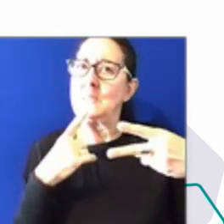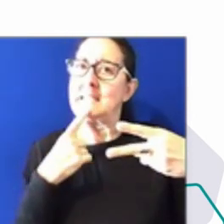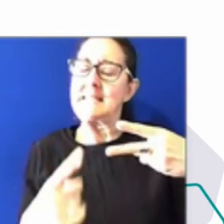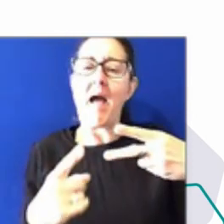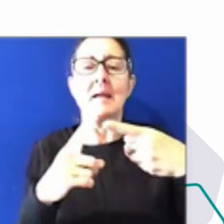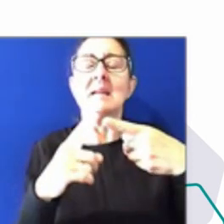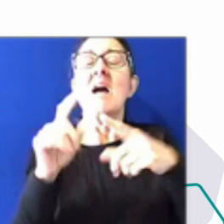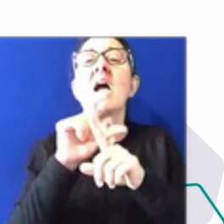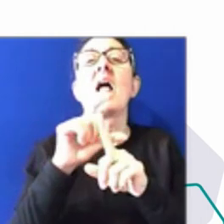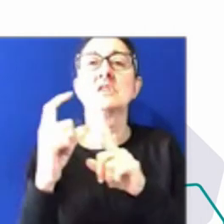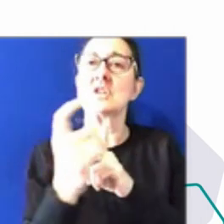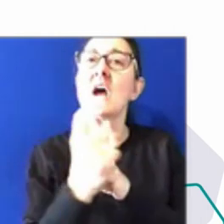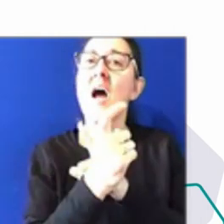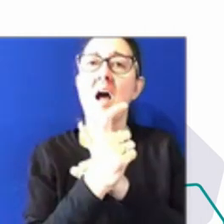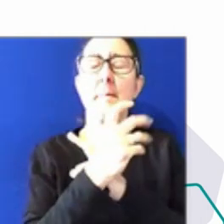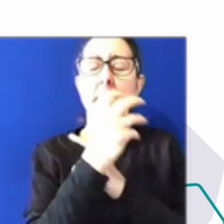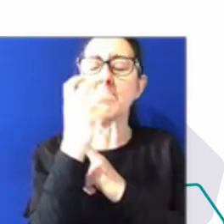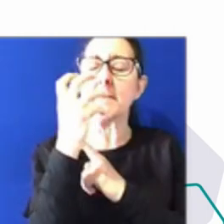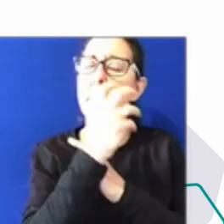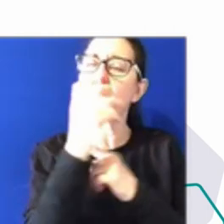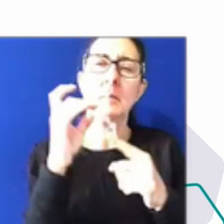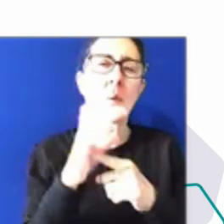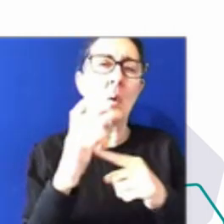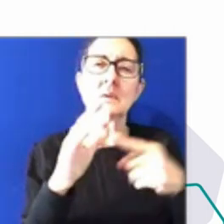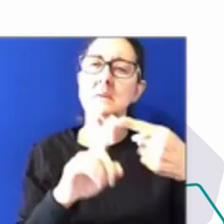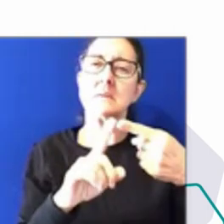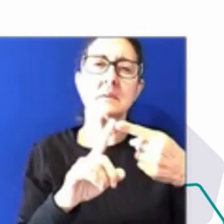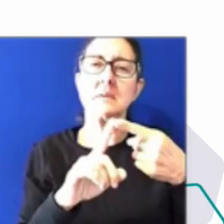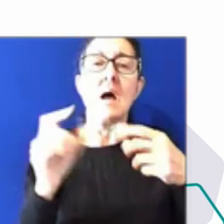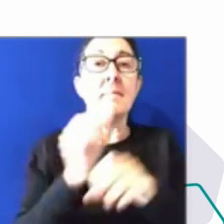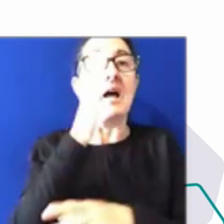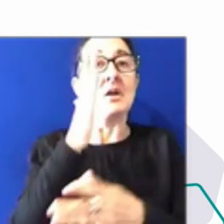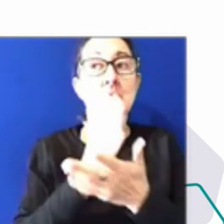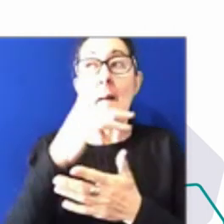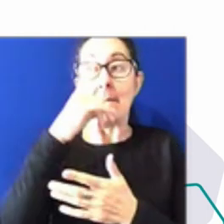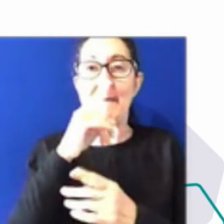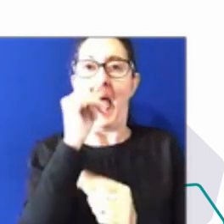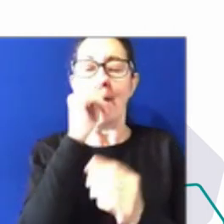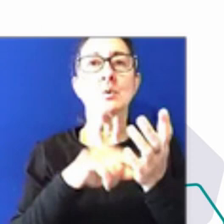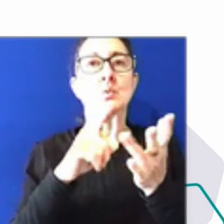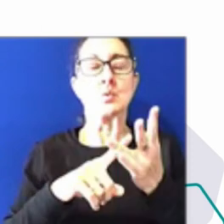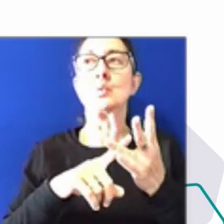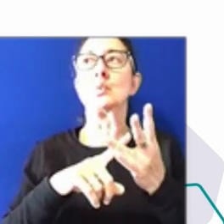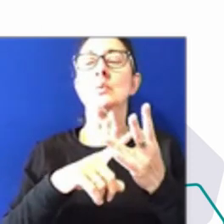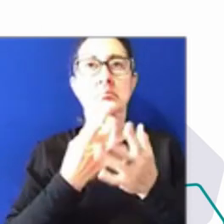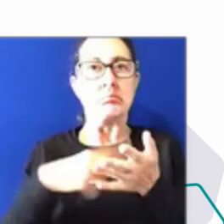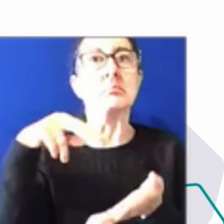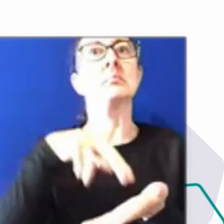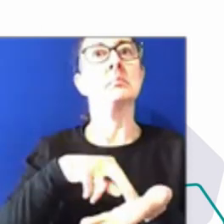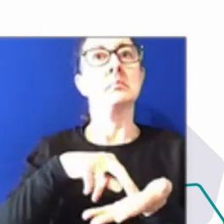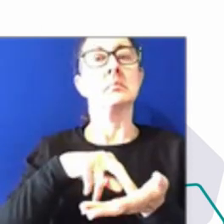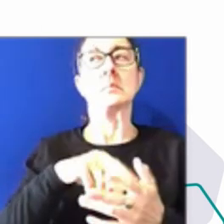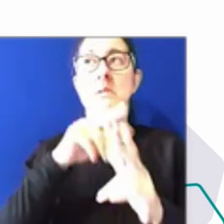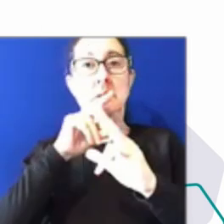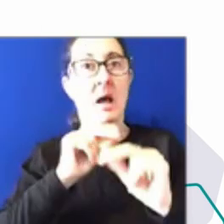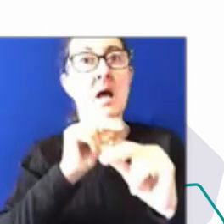And that culture of ensuring that people are able to speak up. And when they speak up, they are heard. And there